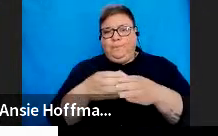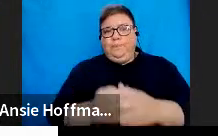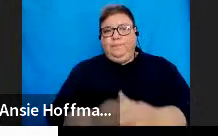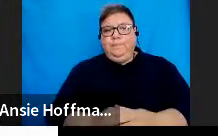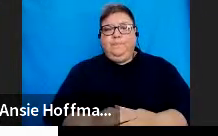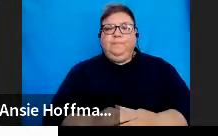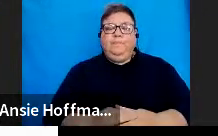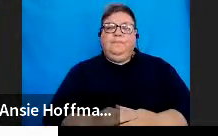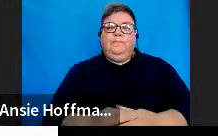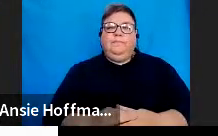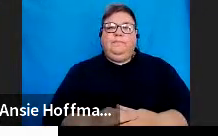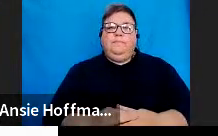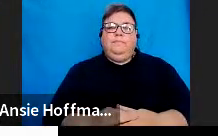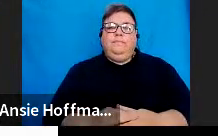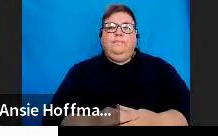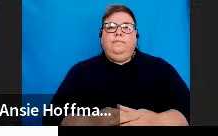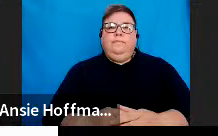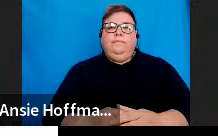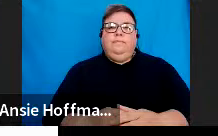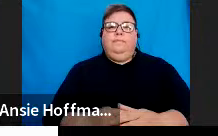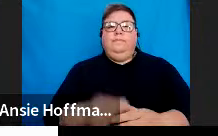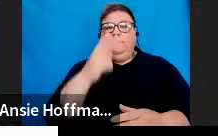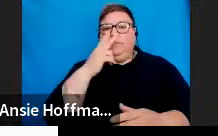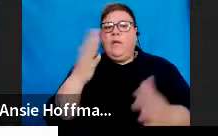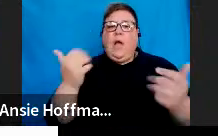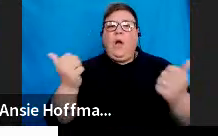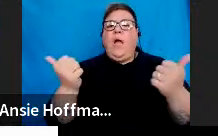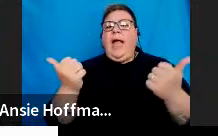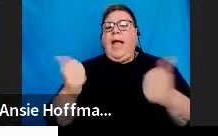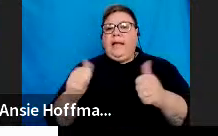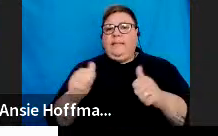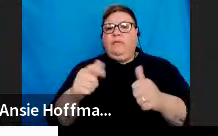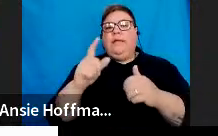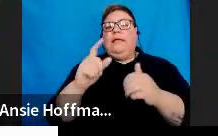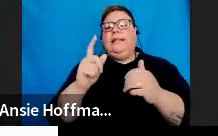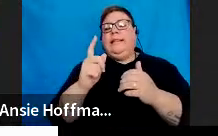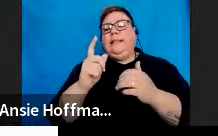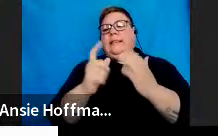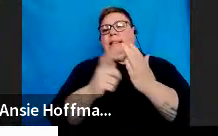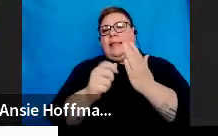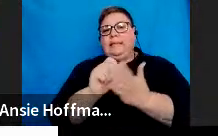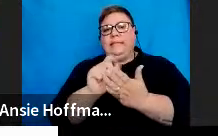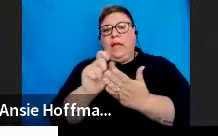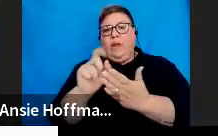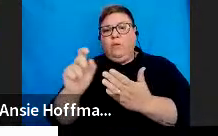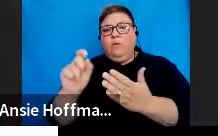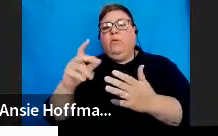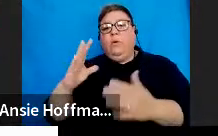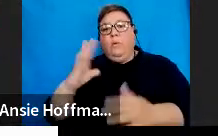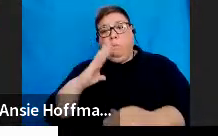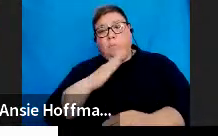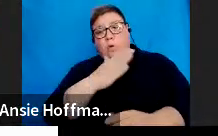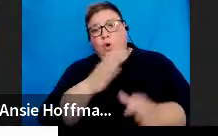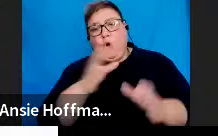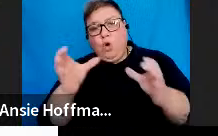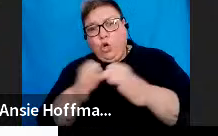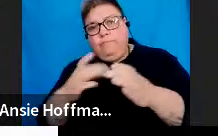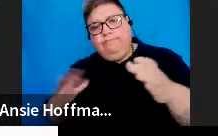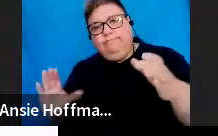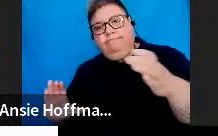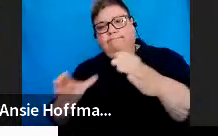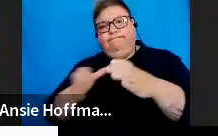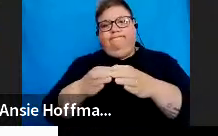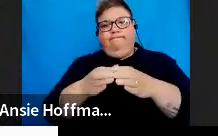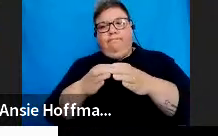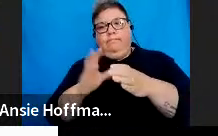Now let's look at the activation of the tax directive functionality on an existing group. So now you went and